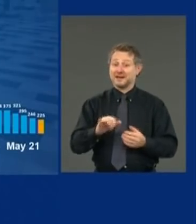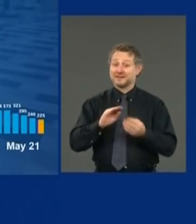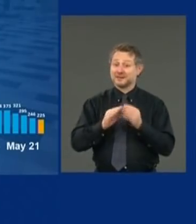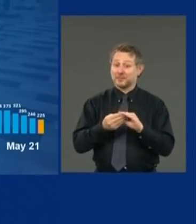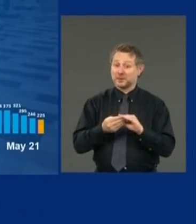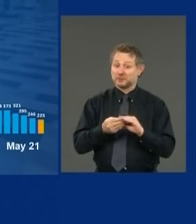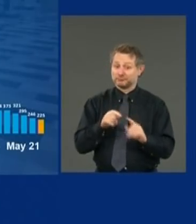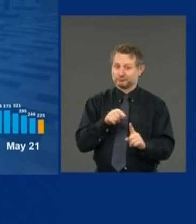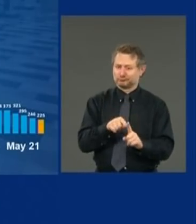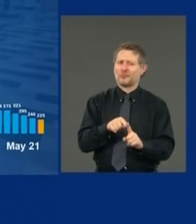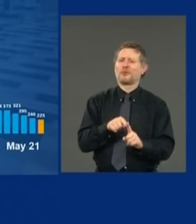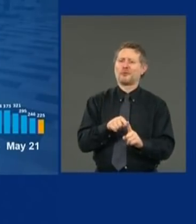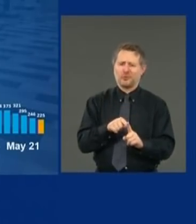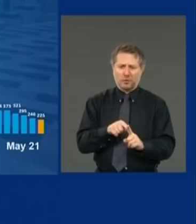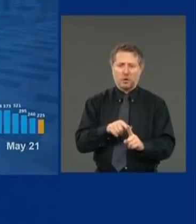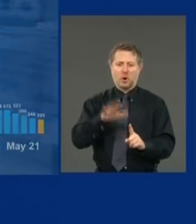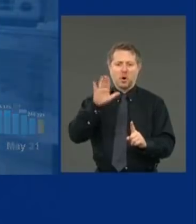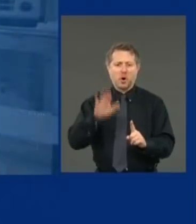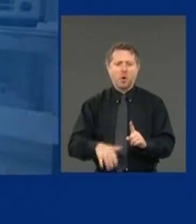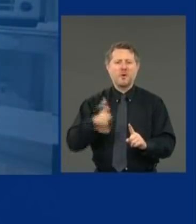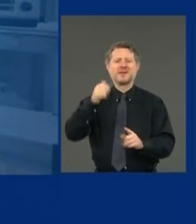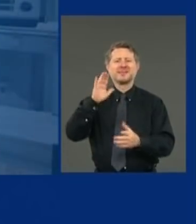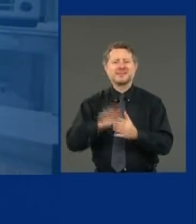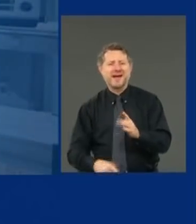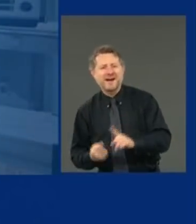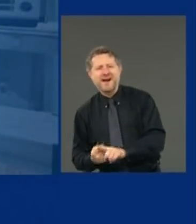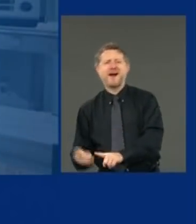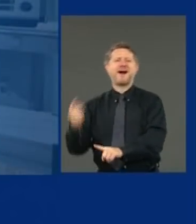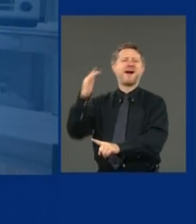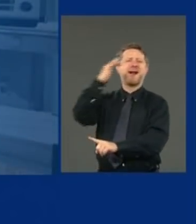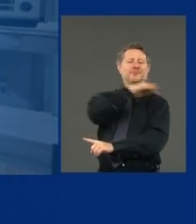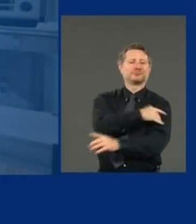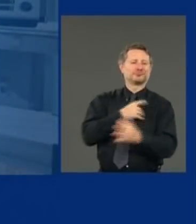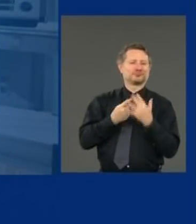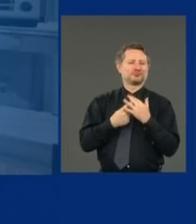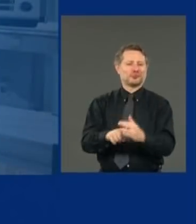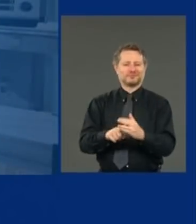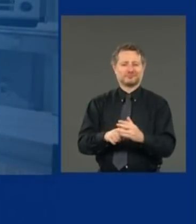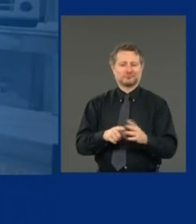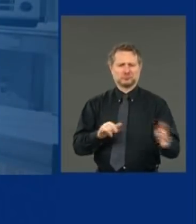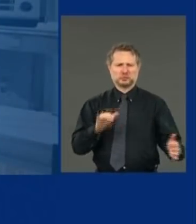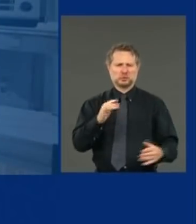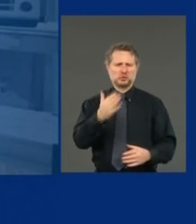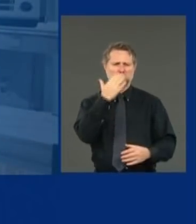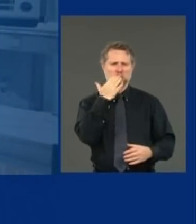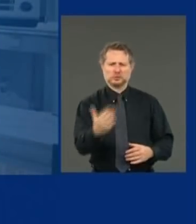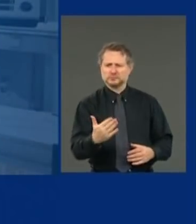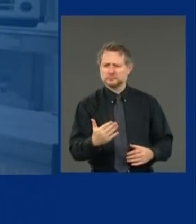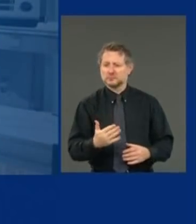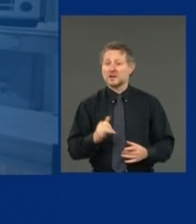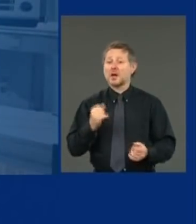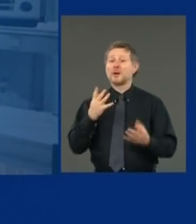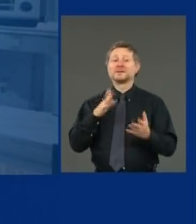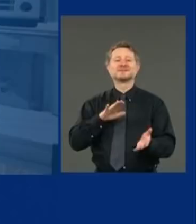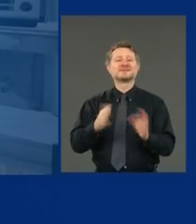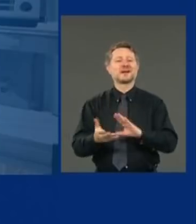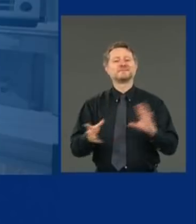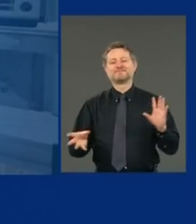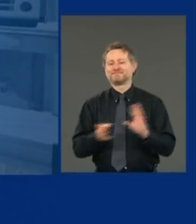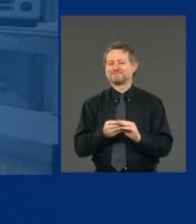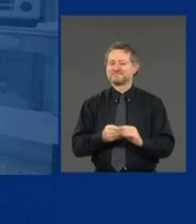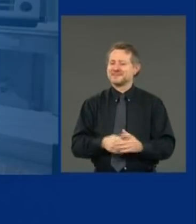lower than when we first began. So that's good. Number of deaths, painfully